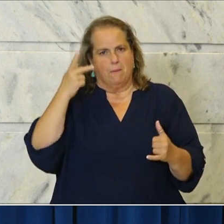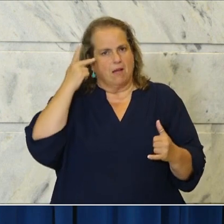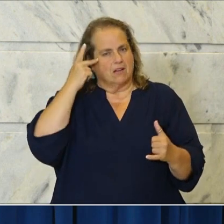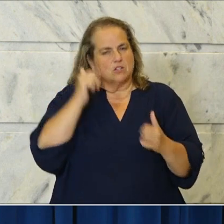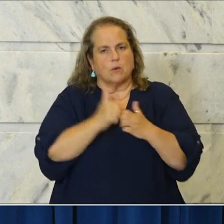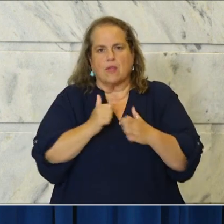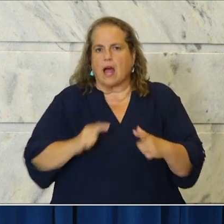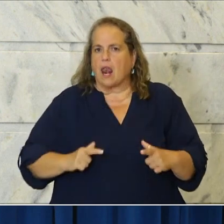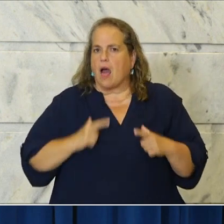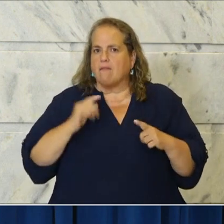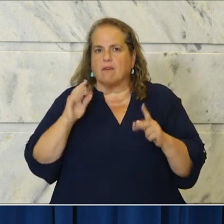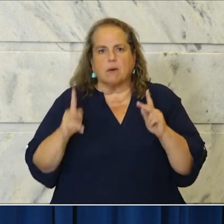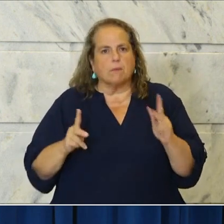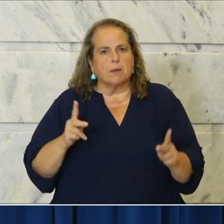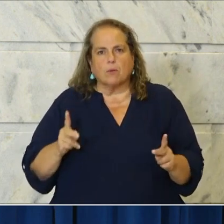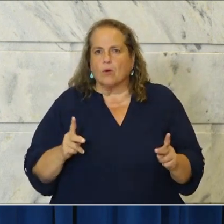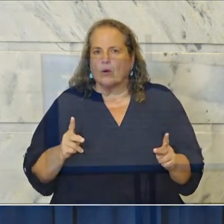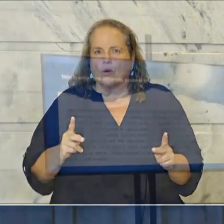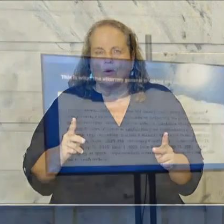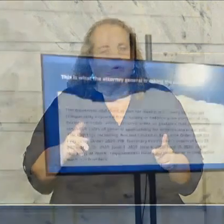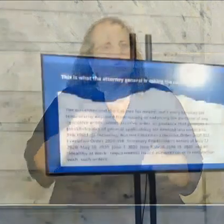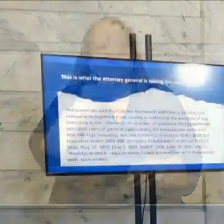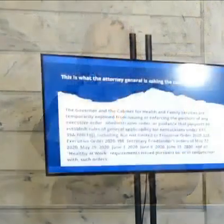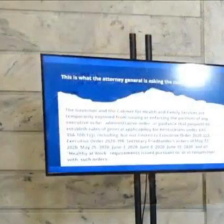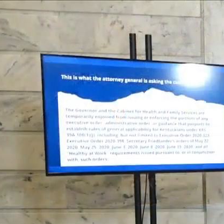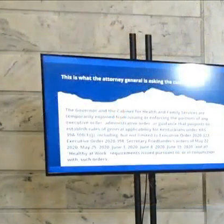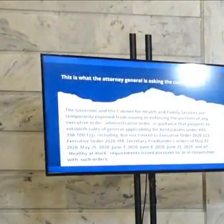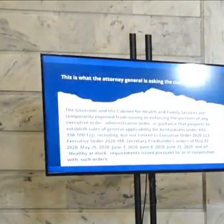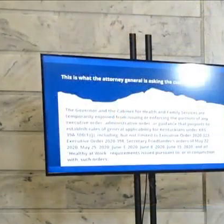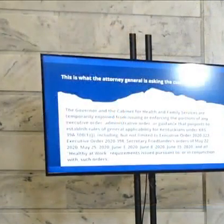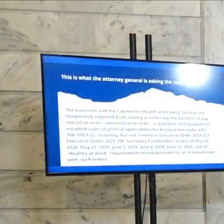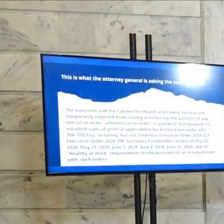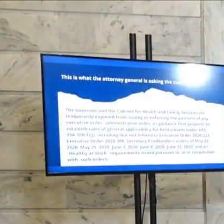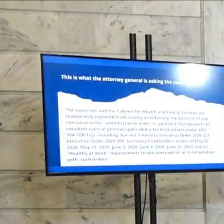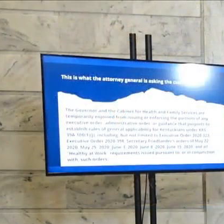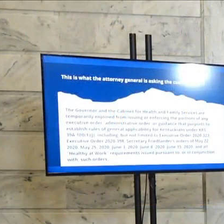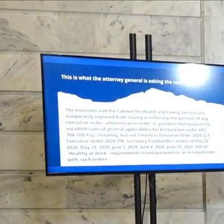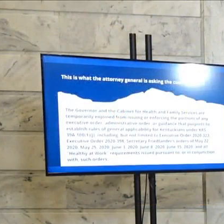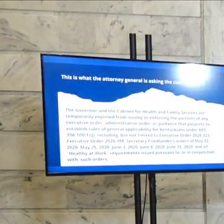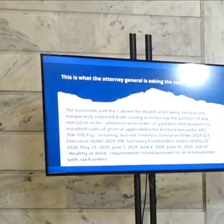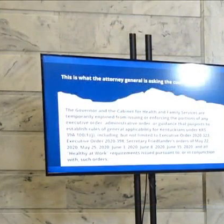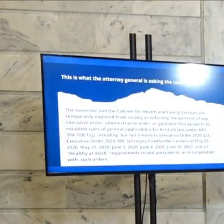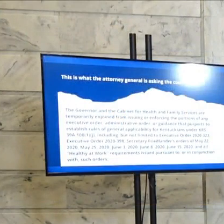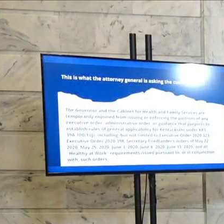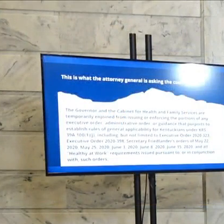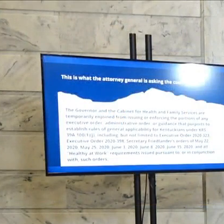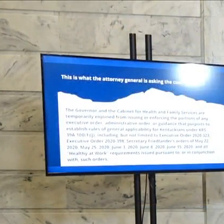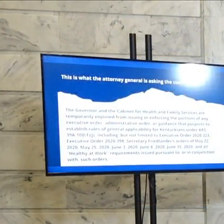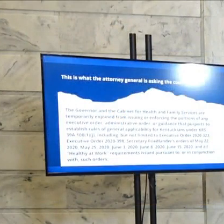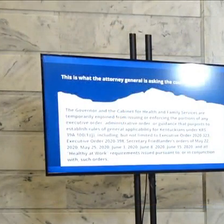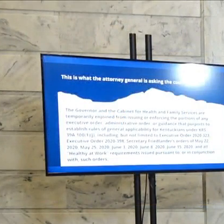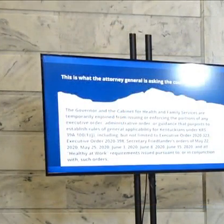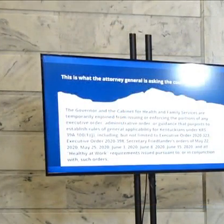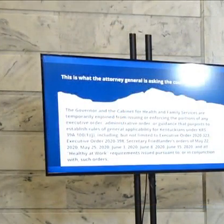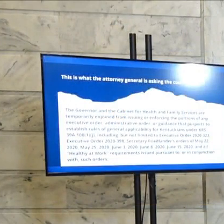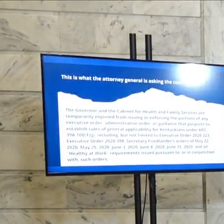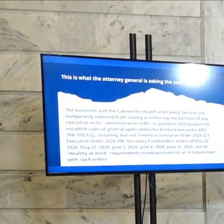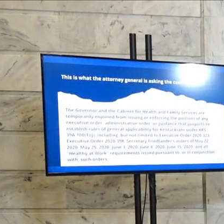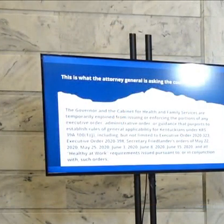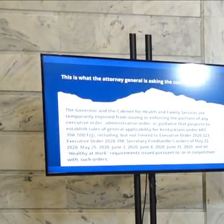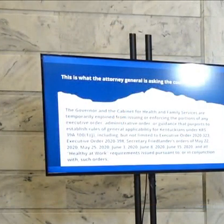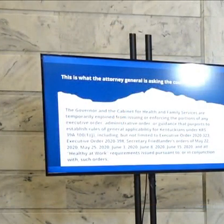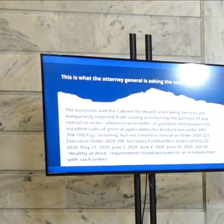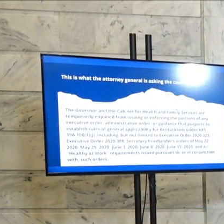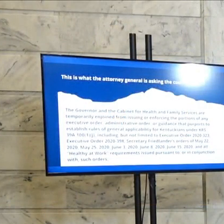of people. Don't play politics with the lives of people. The request that's made wants to